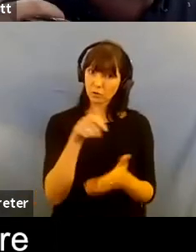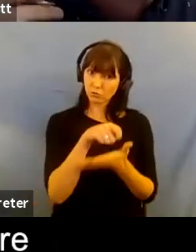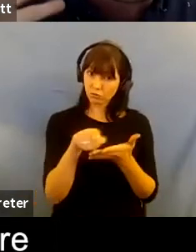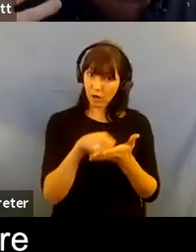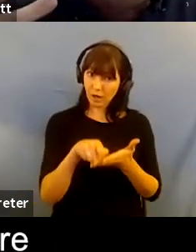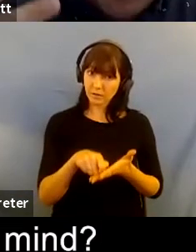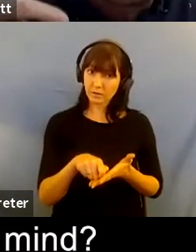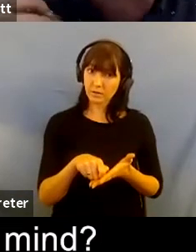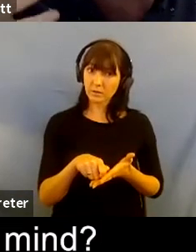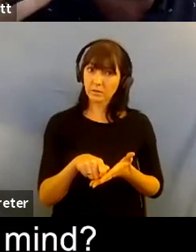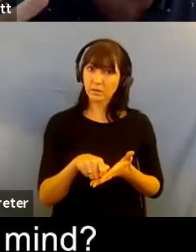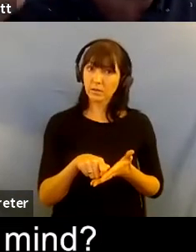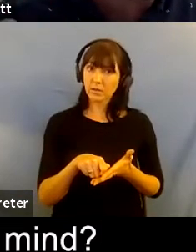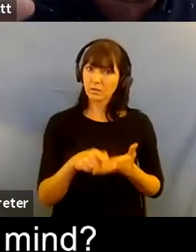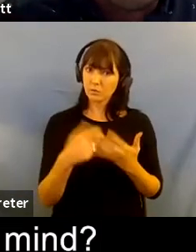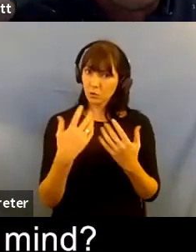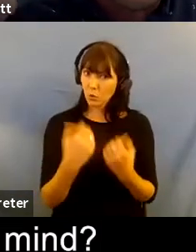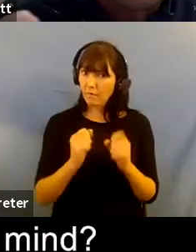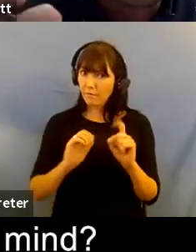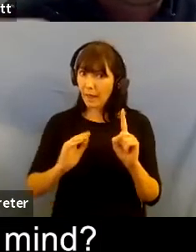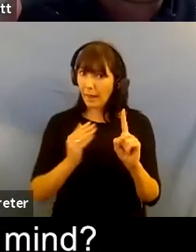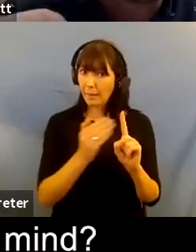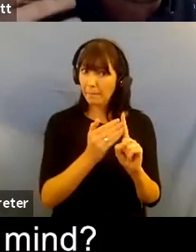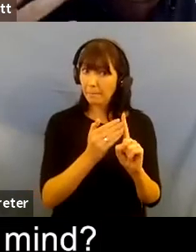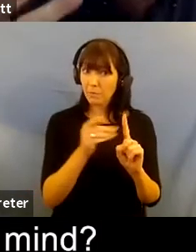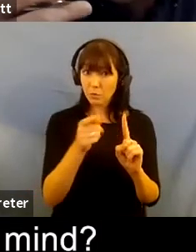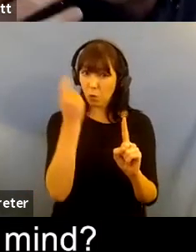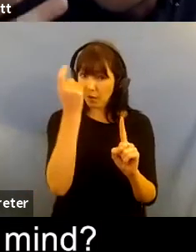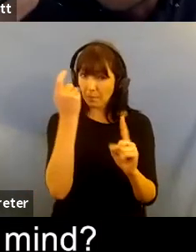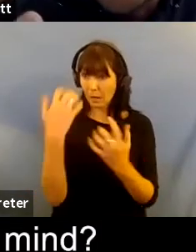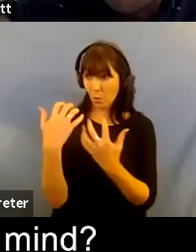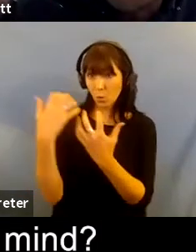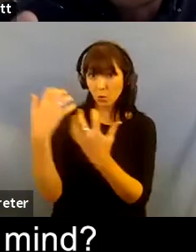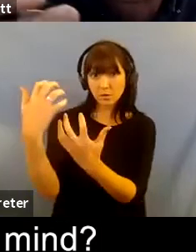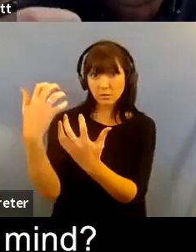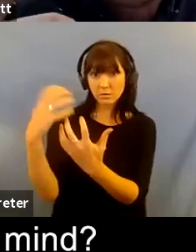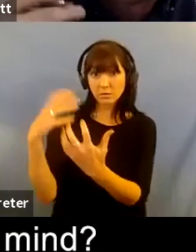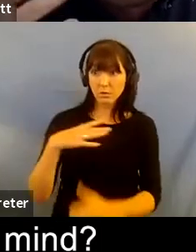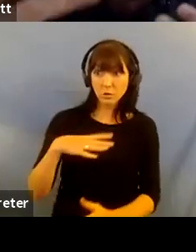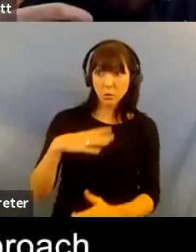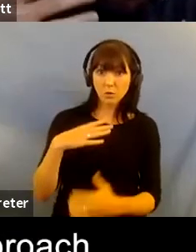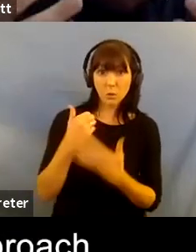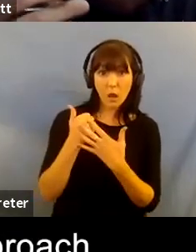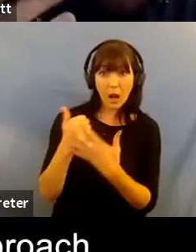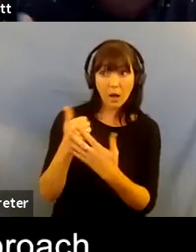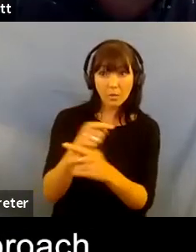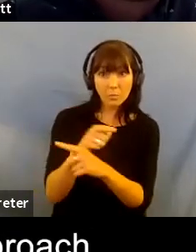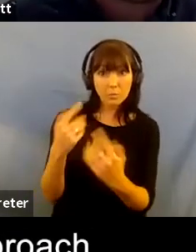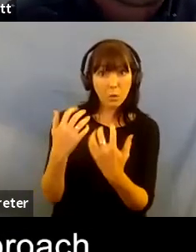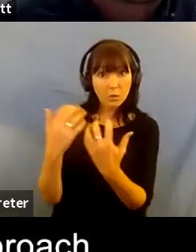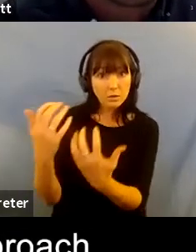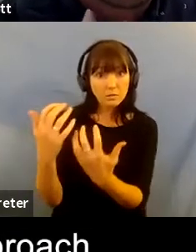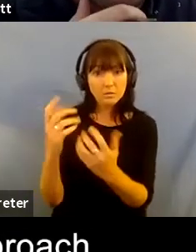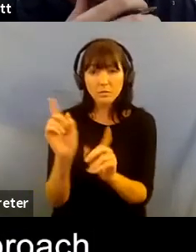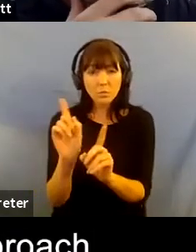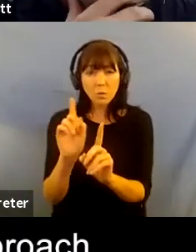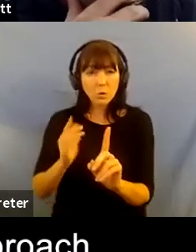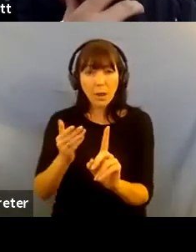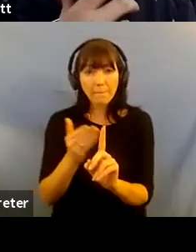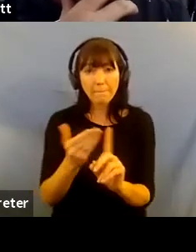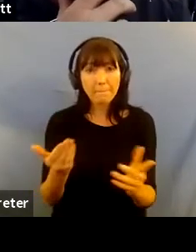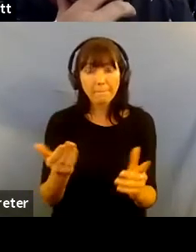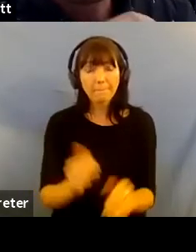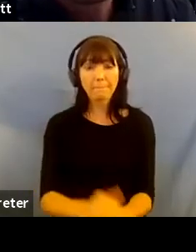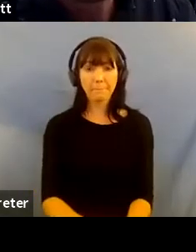did you did you have an aim did you have the audience in mind did you intend it to help in some way or or what was your what was your approach